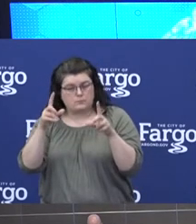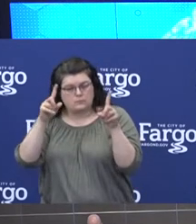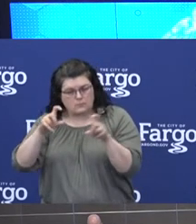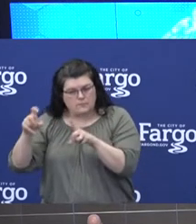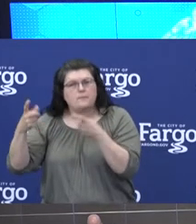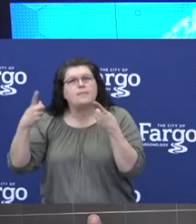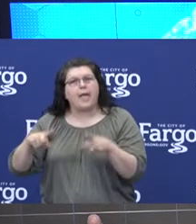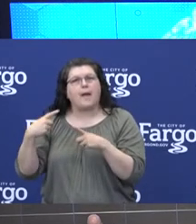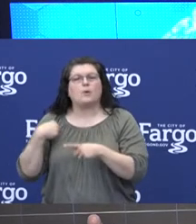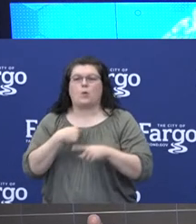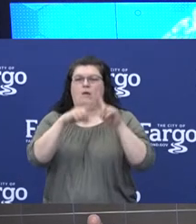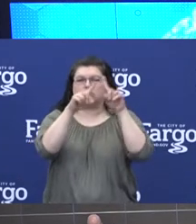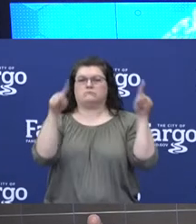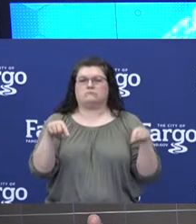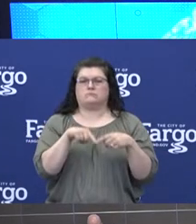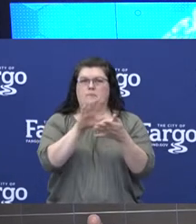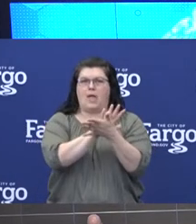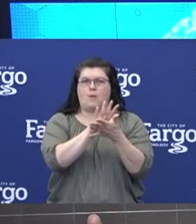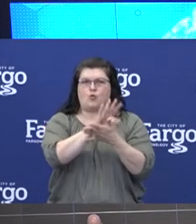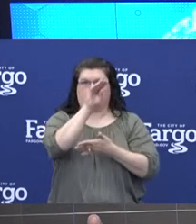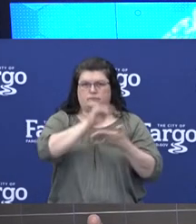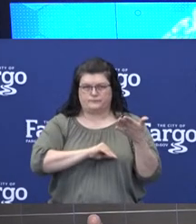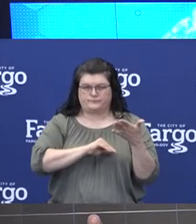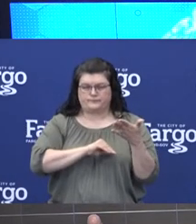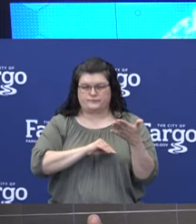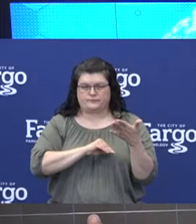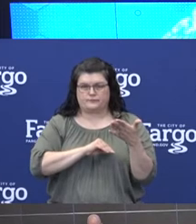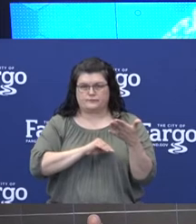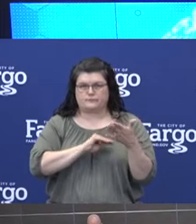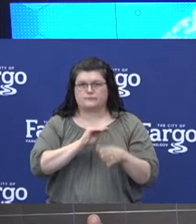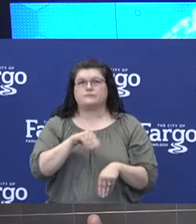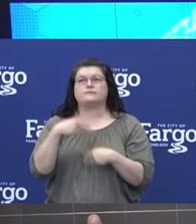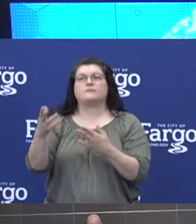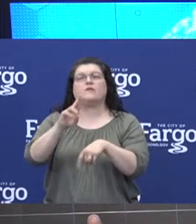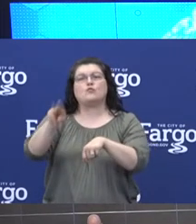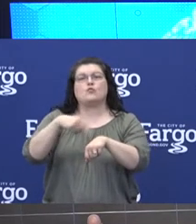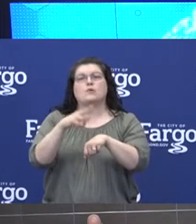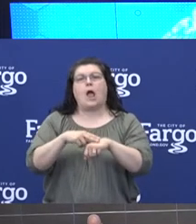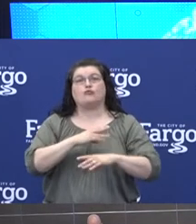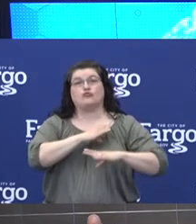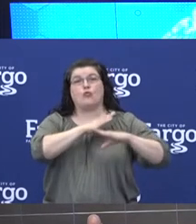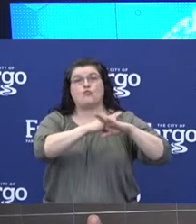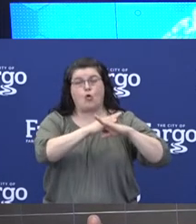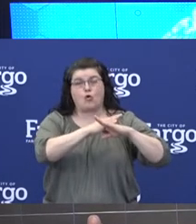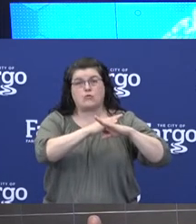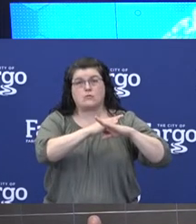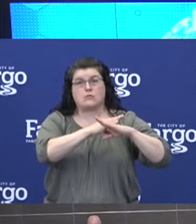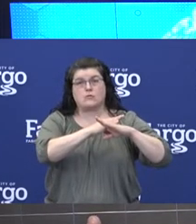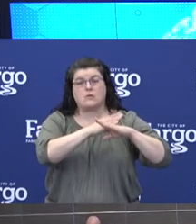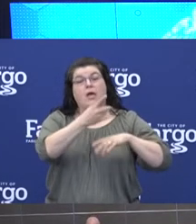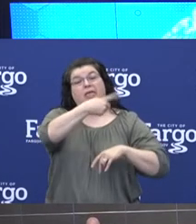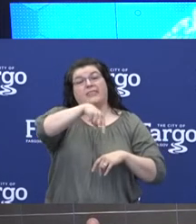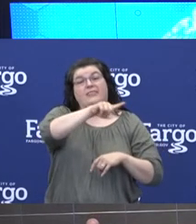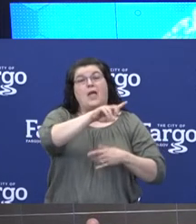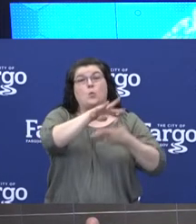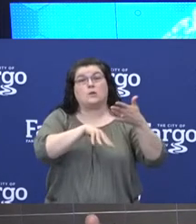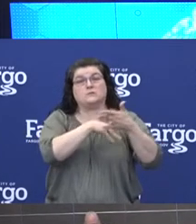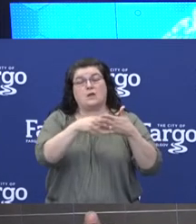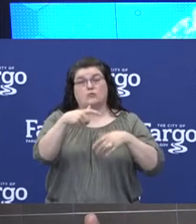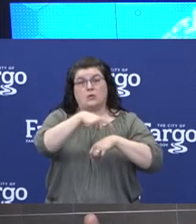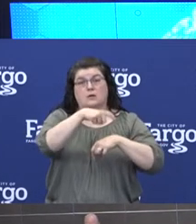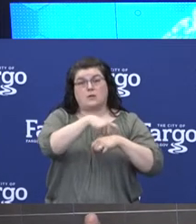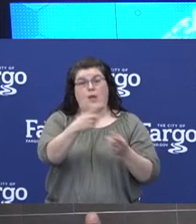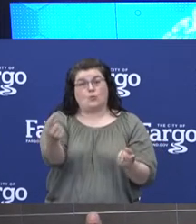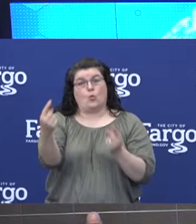we'll complete a form, and that will be delivered to the National Guard, who will then schedule a time to